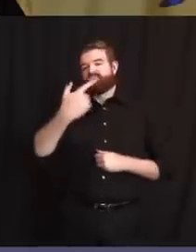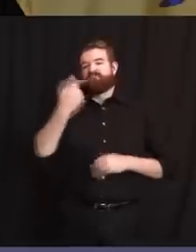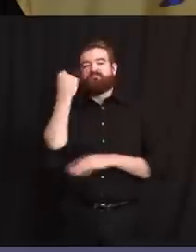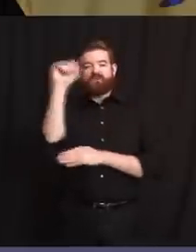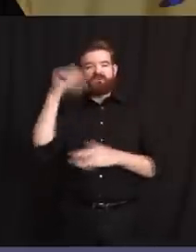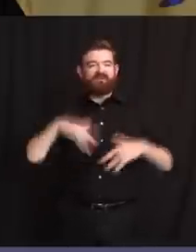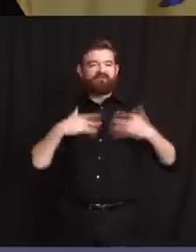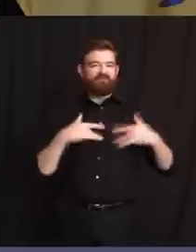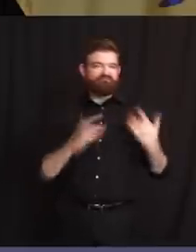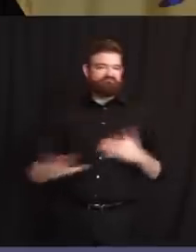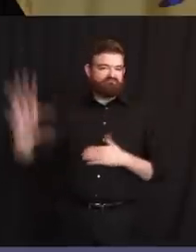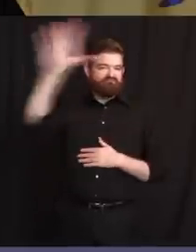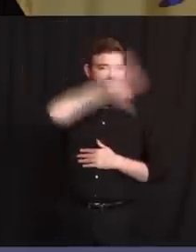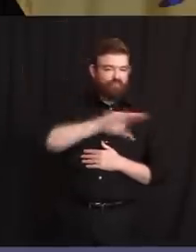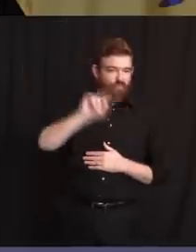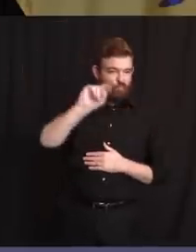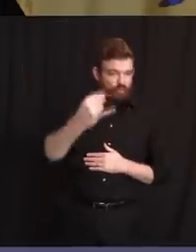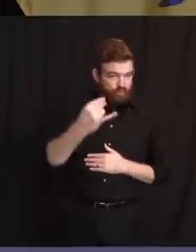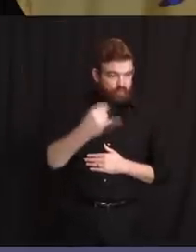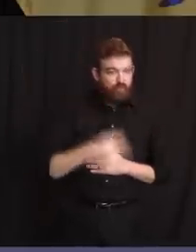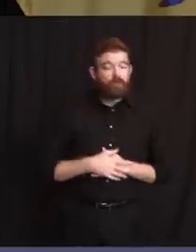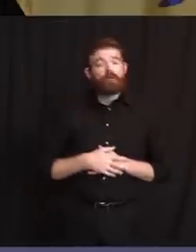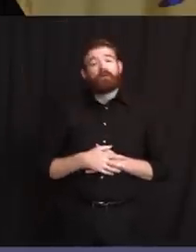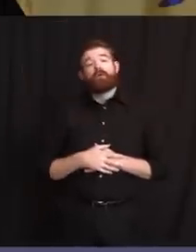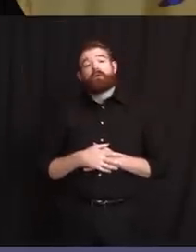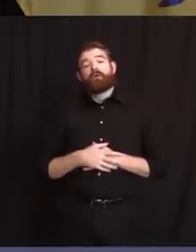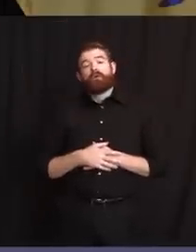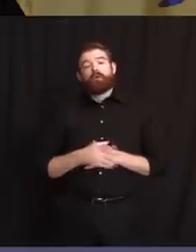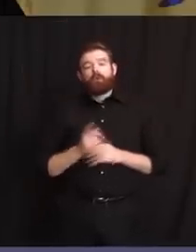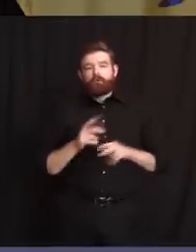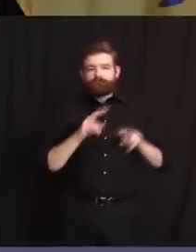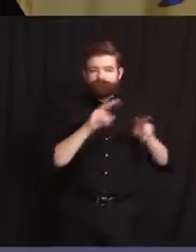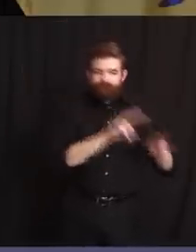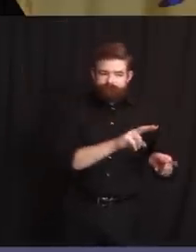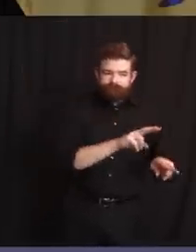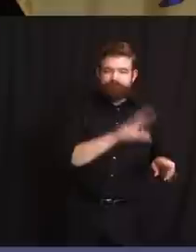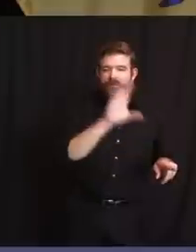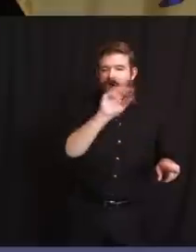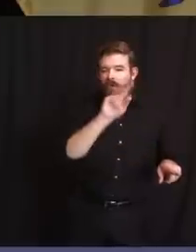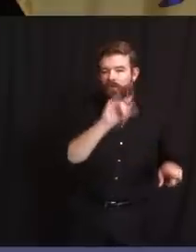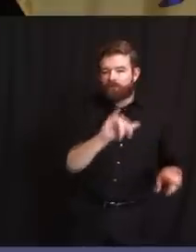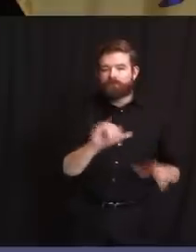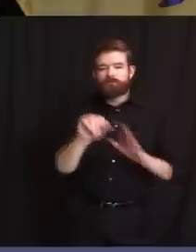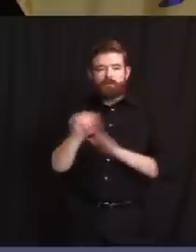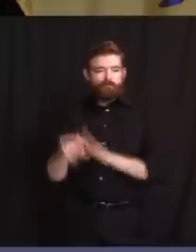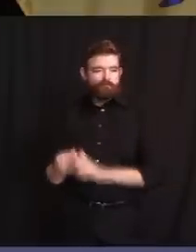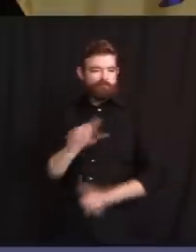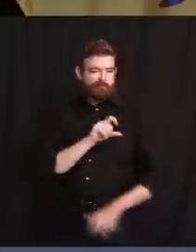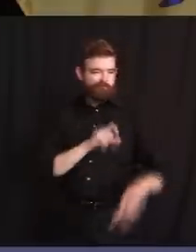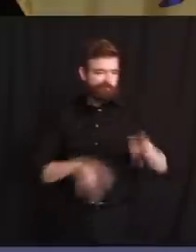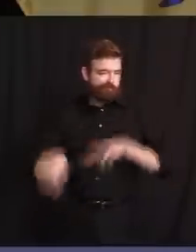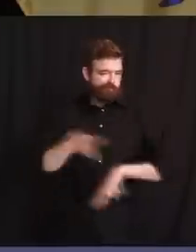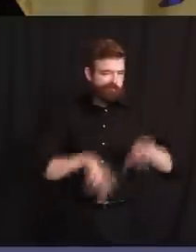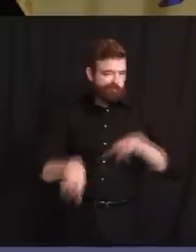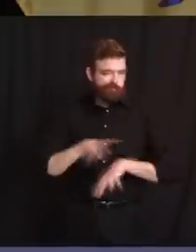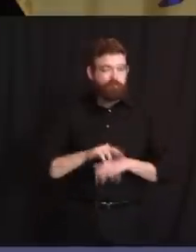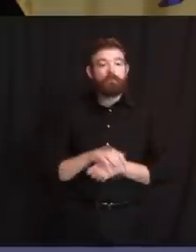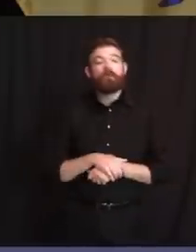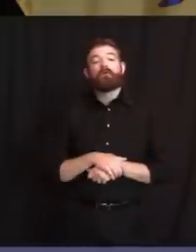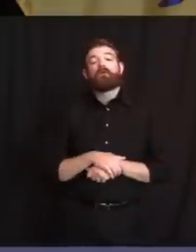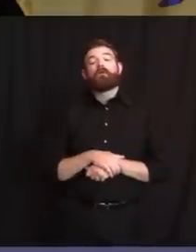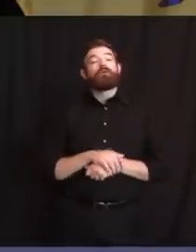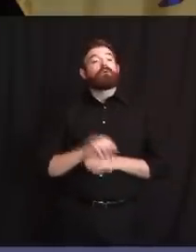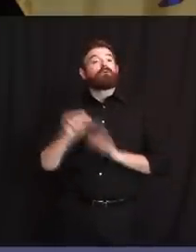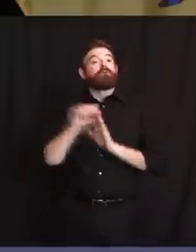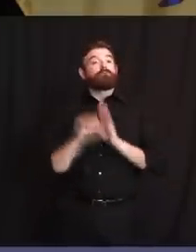with our local, county, and state partners. We do have troopers throughout the state staged and ready to assist